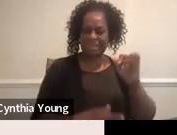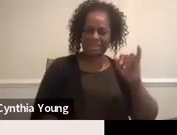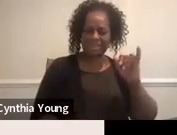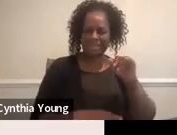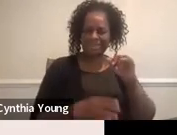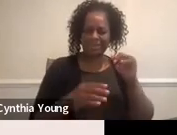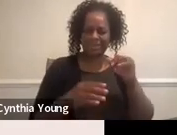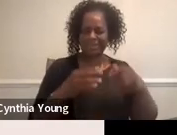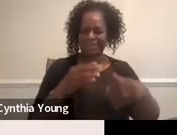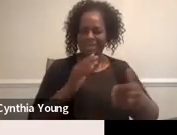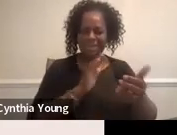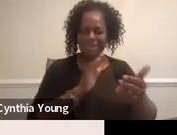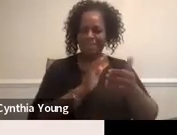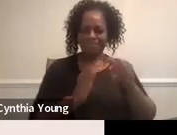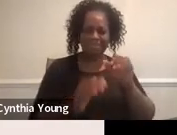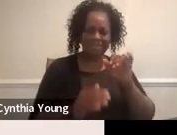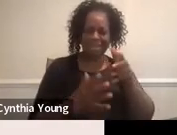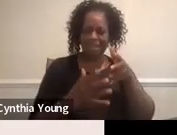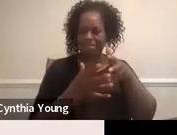Let me go back.